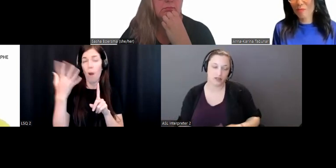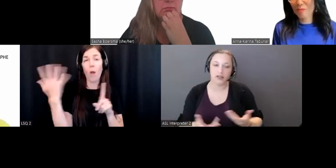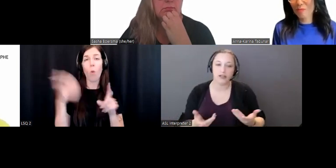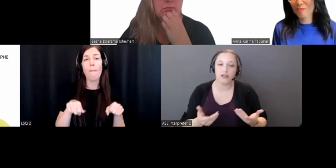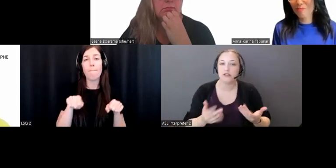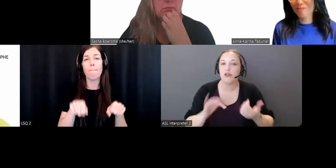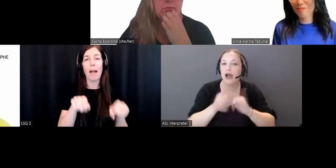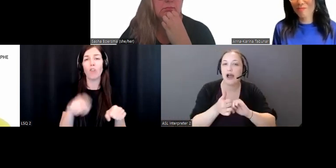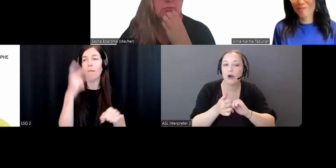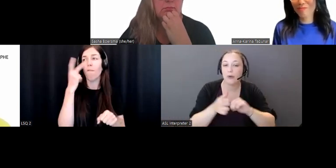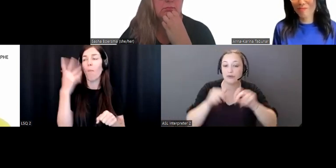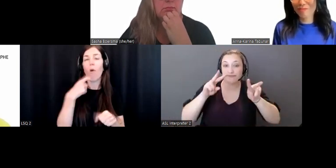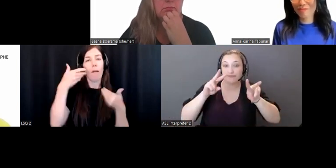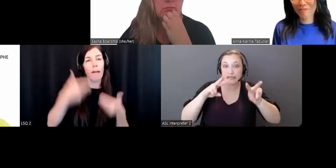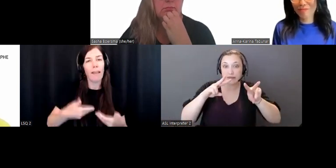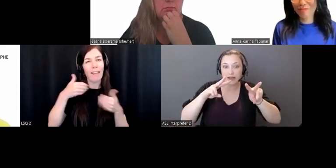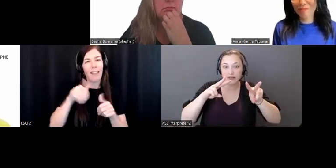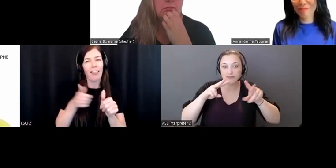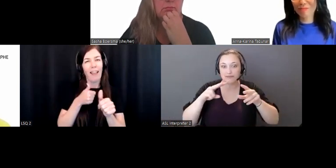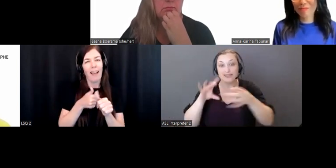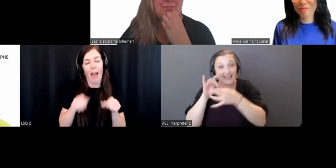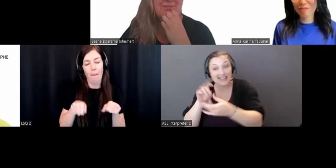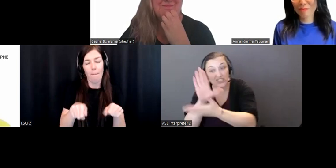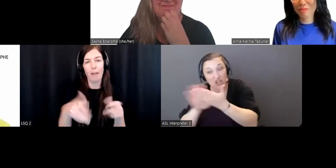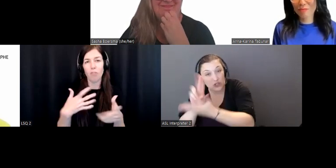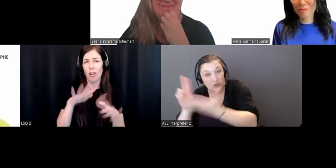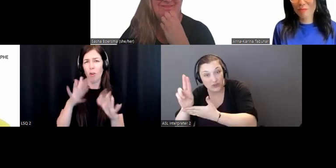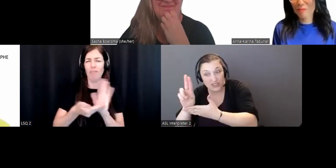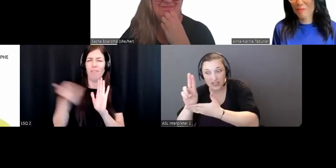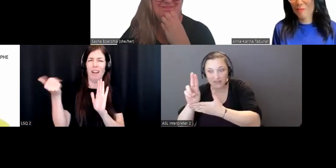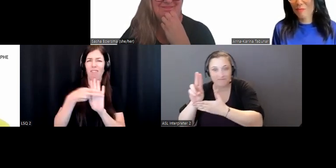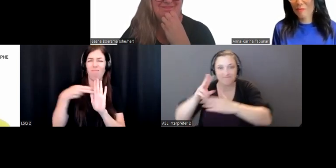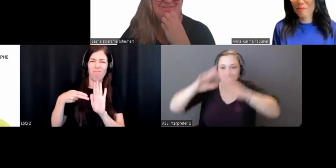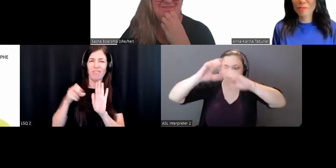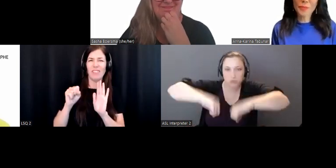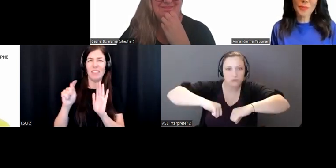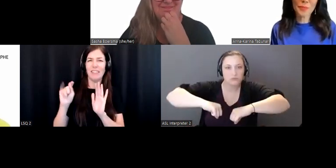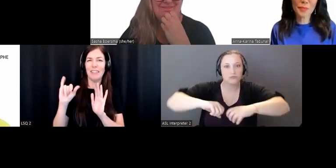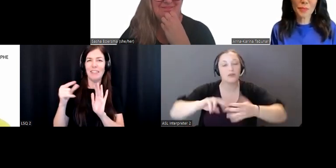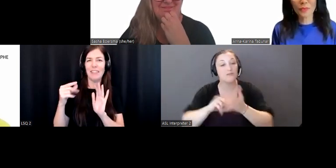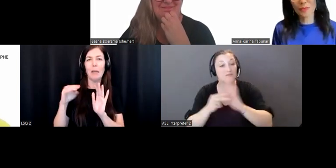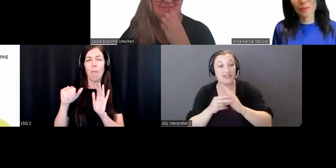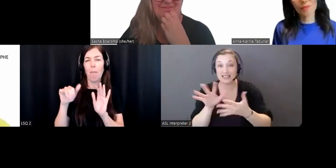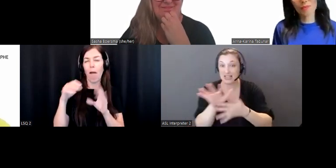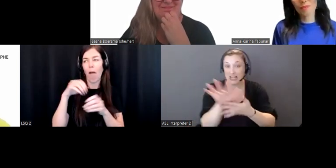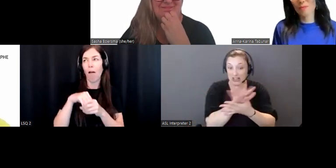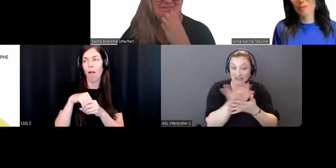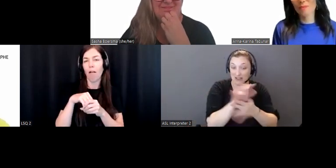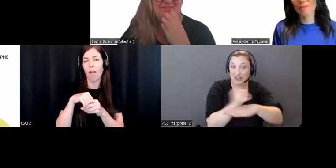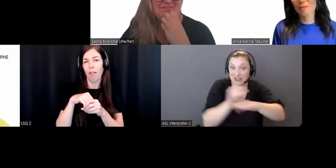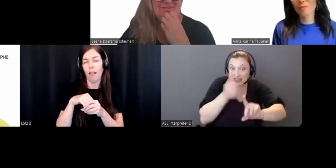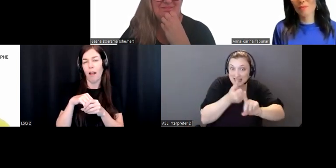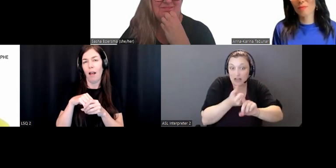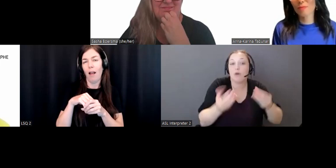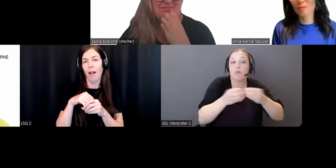this stigma in post-secondary to make sure the film industry is more accessible and inclusive?